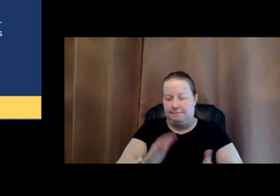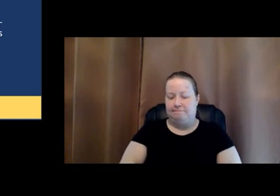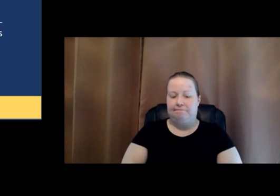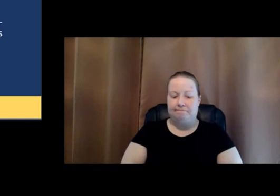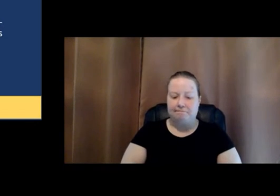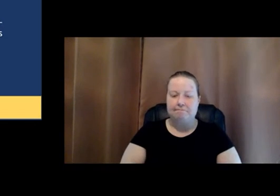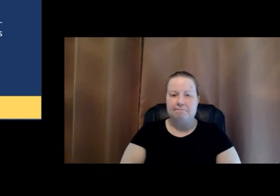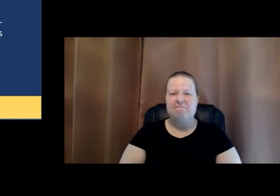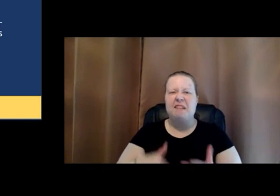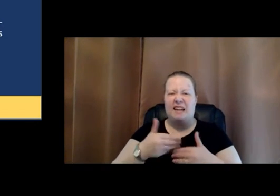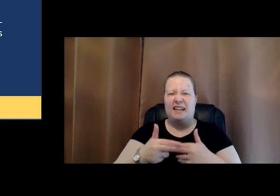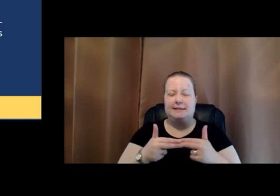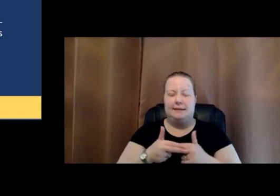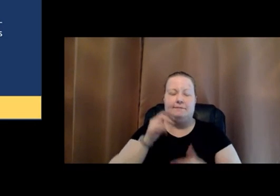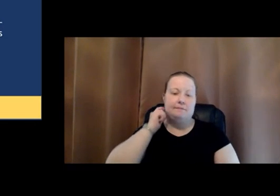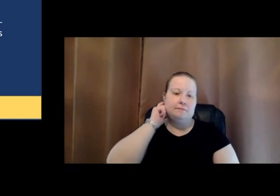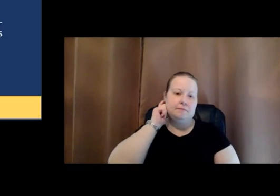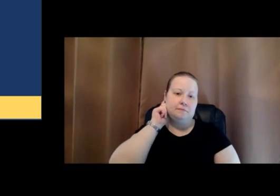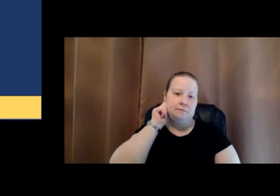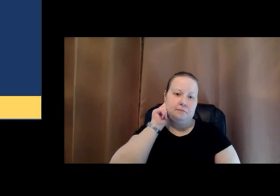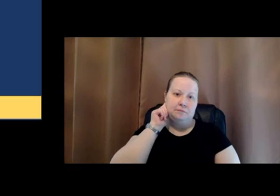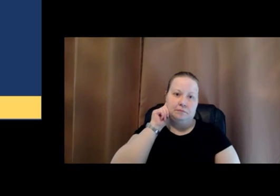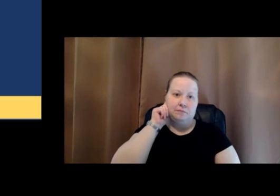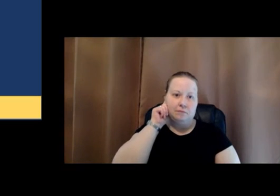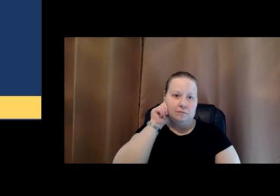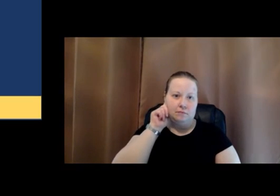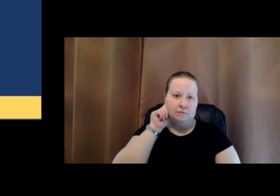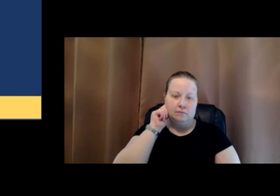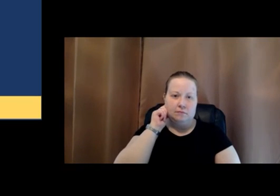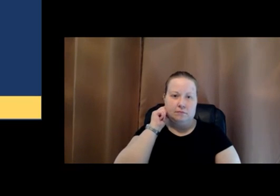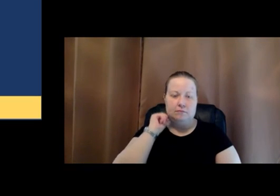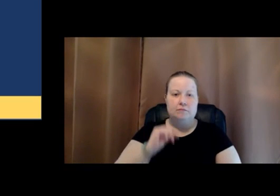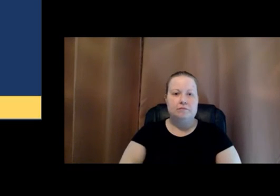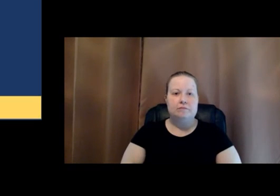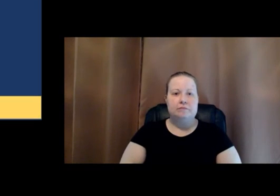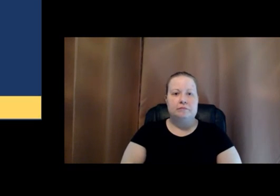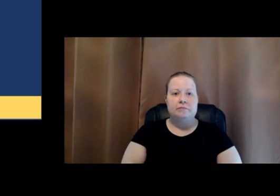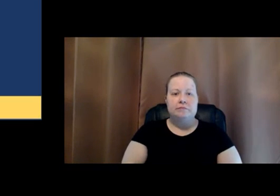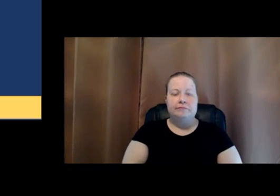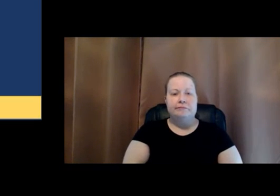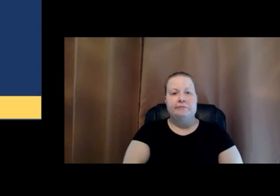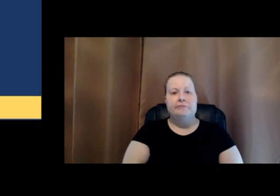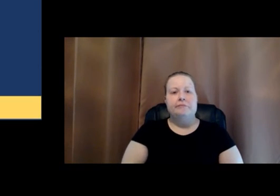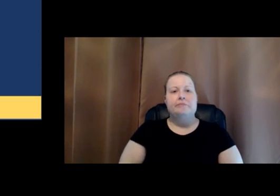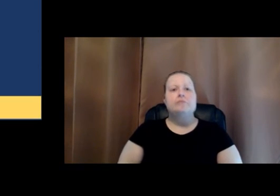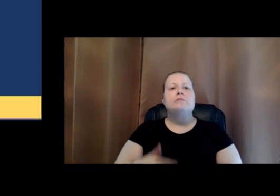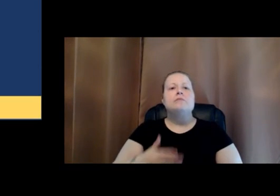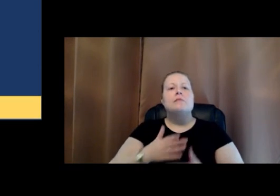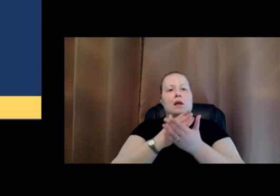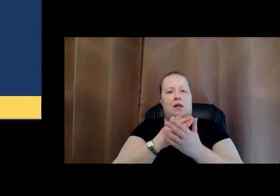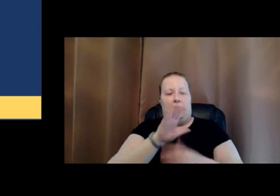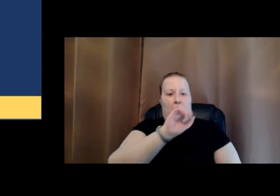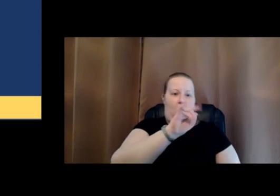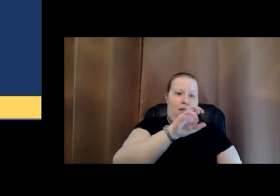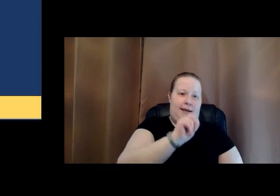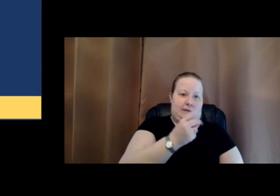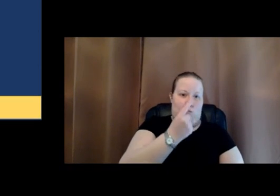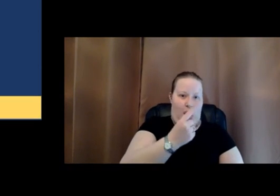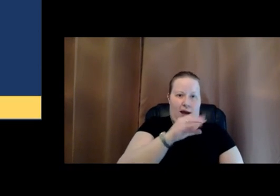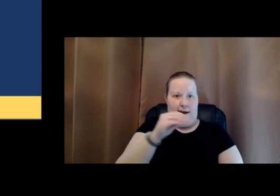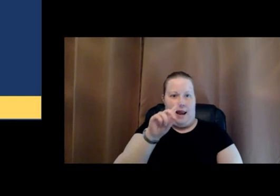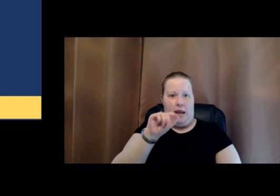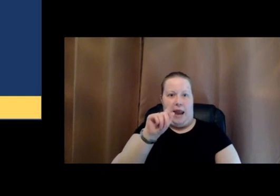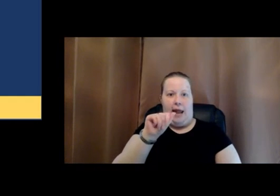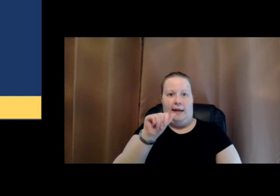Next slide. Next please. slide Part of what we are working with the correlation one in the data science for all